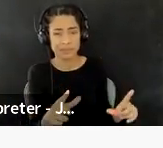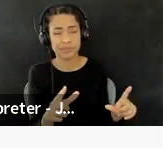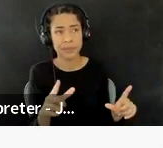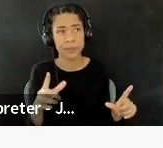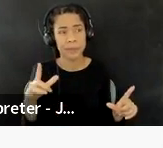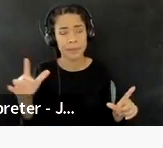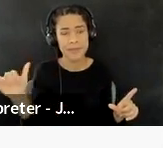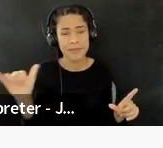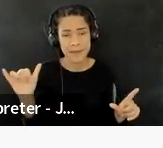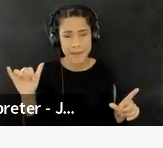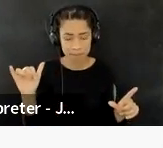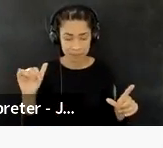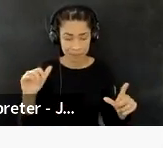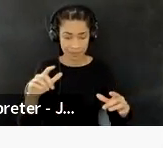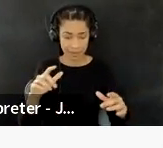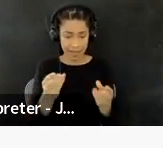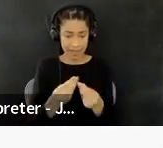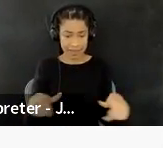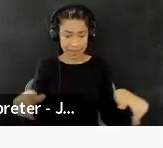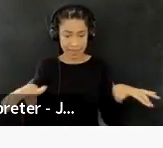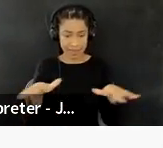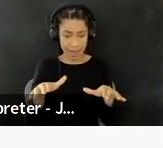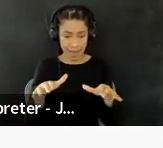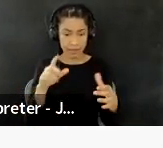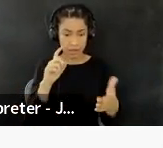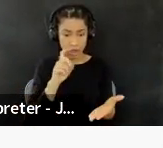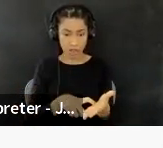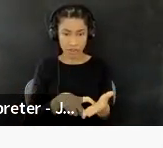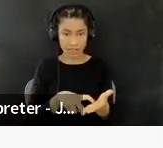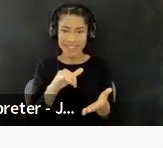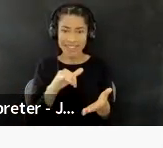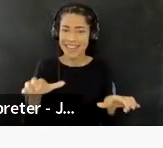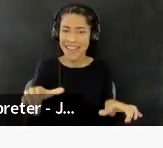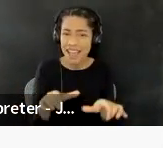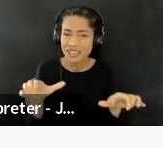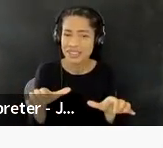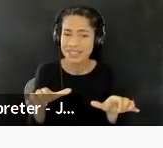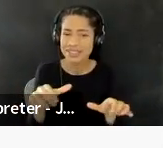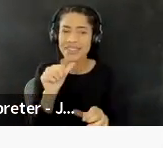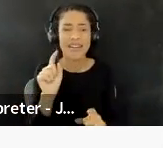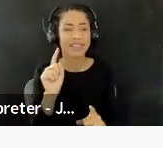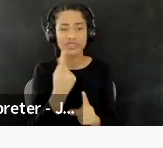talking about land acknowledgement as action. Um, not just as, um,